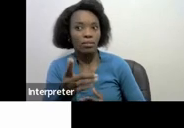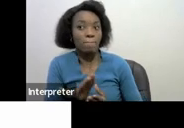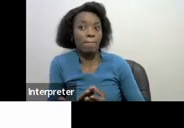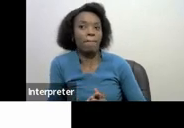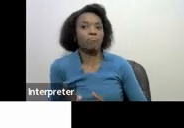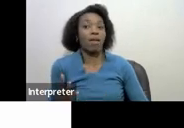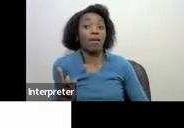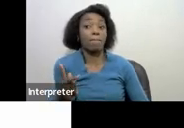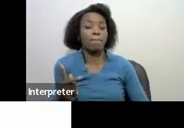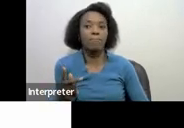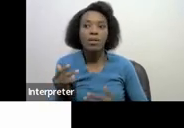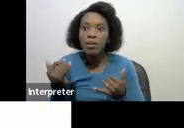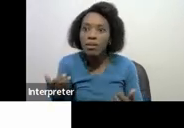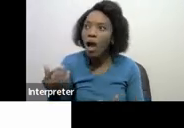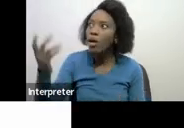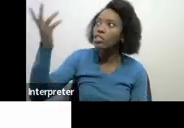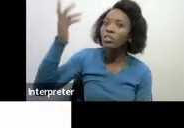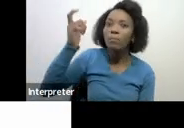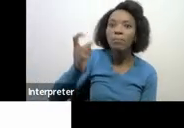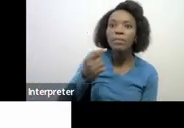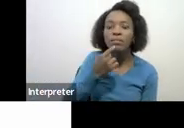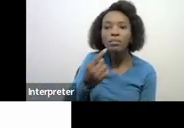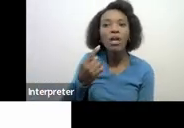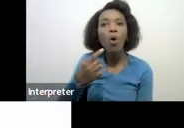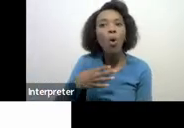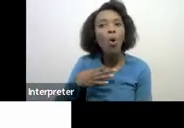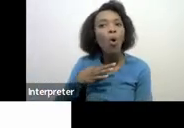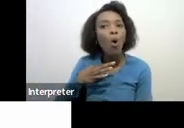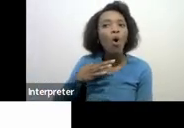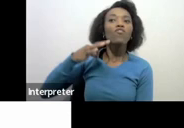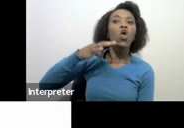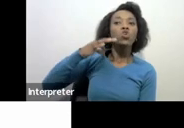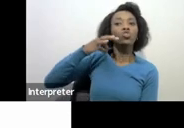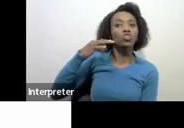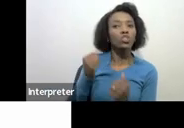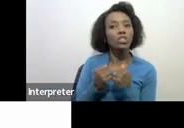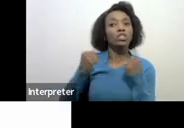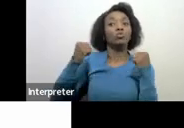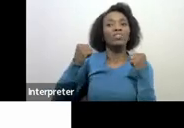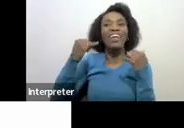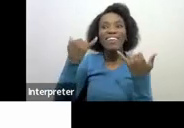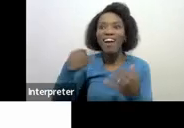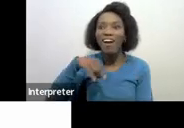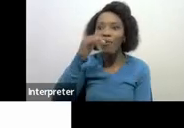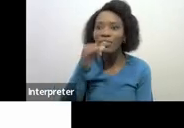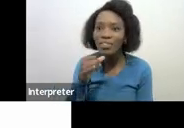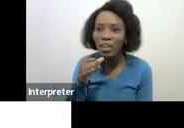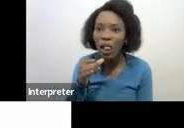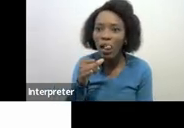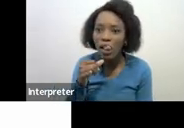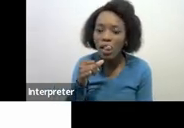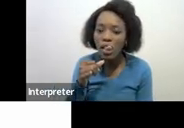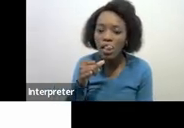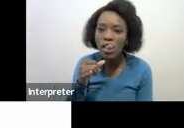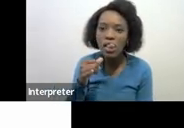then then hear from someone talking about voluntary disclosure then you come to us but when we check our preliminary check